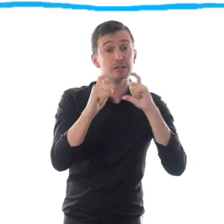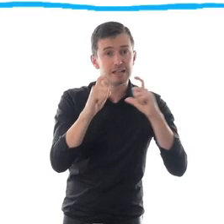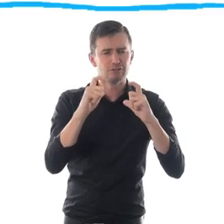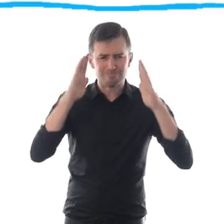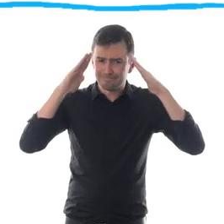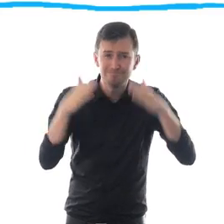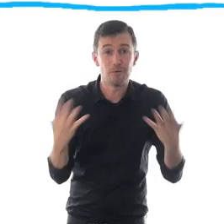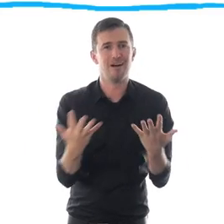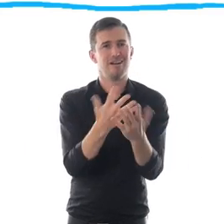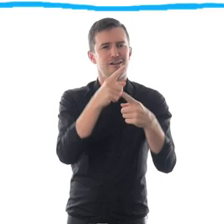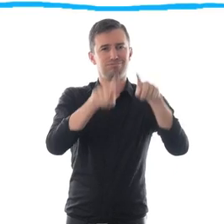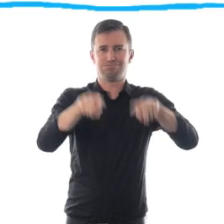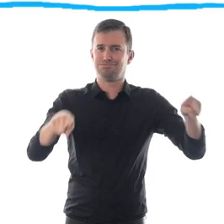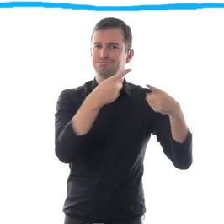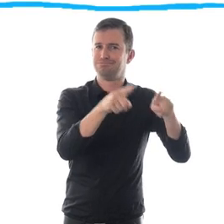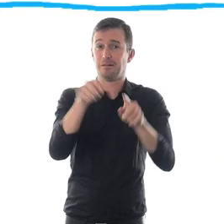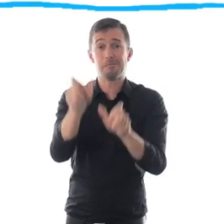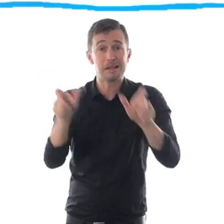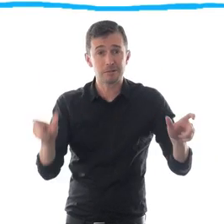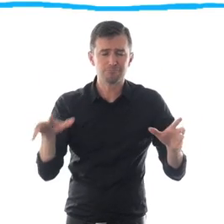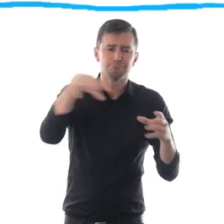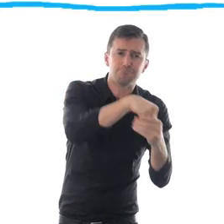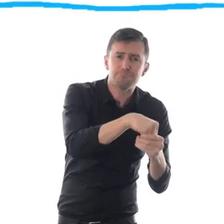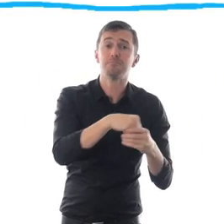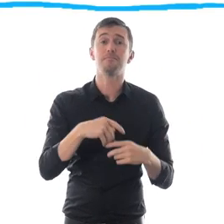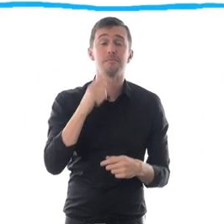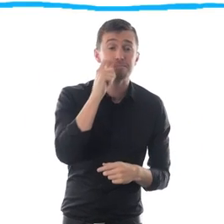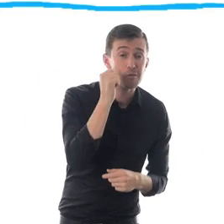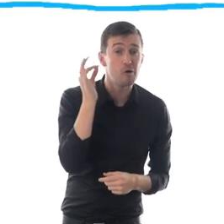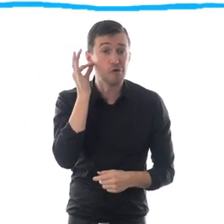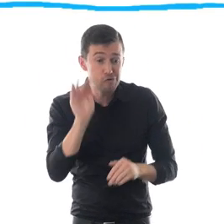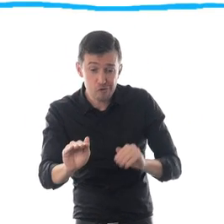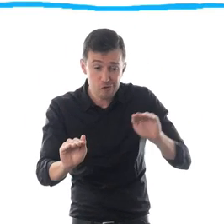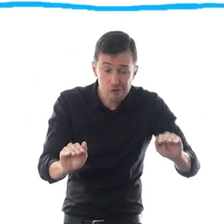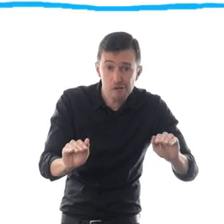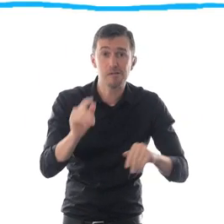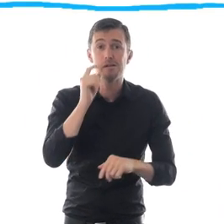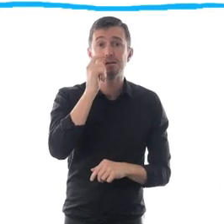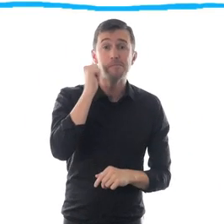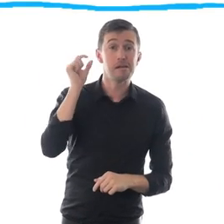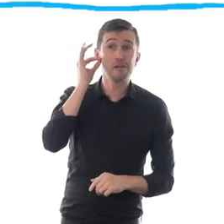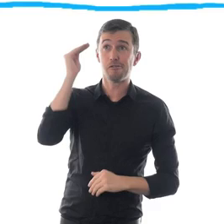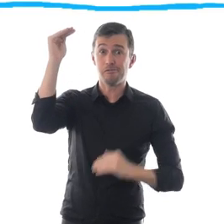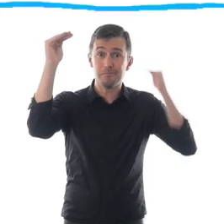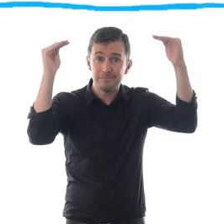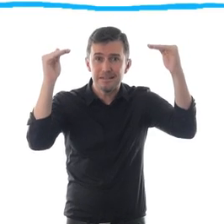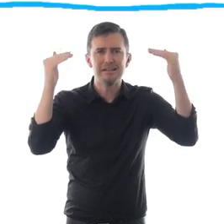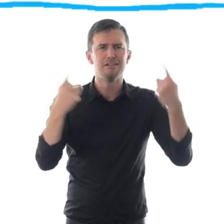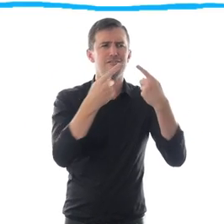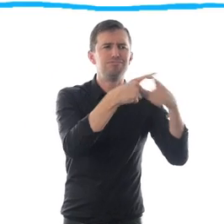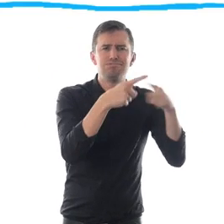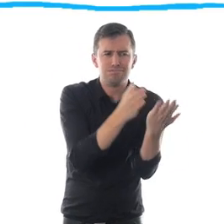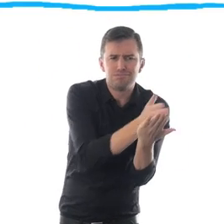different ethnicities, different cultures and geographies, from different social and age groups, different sex and gender